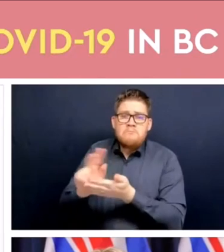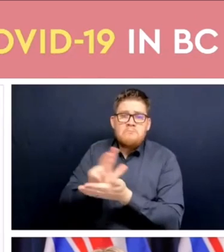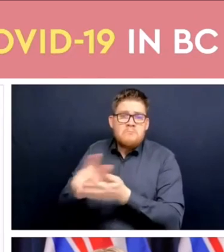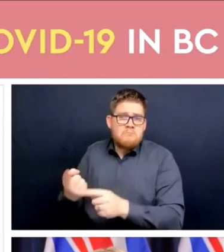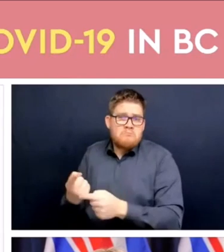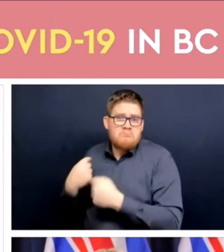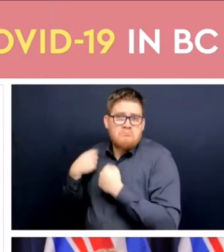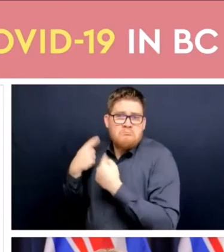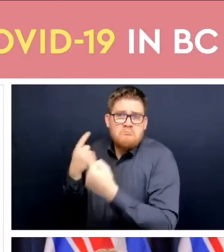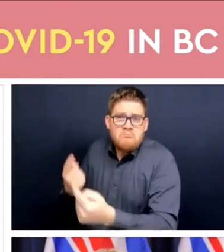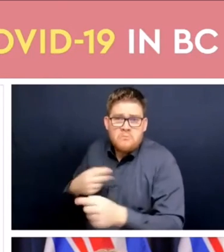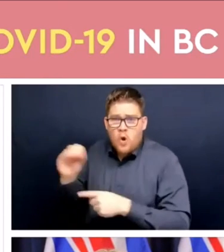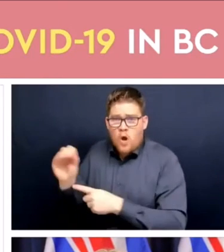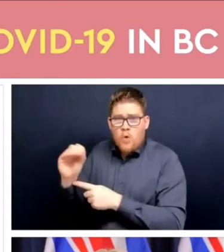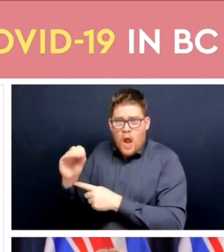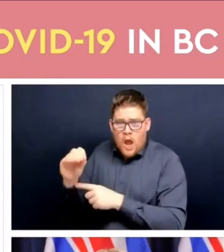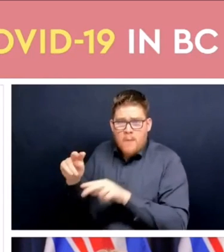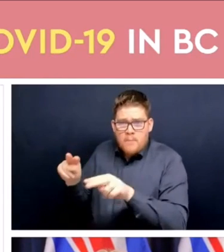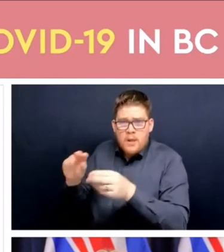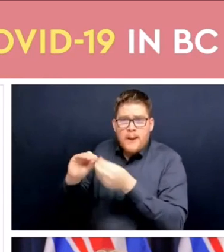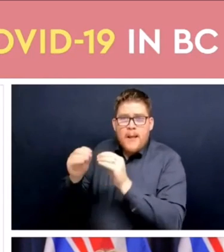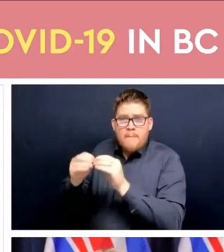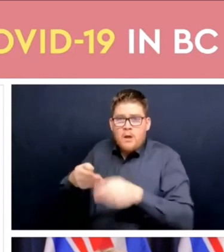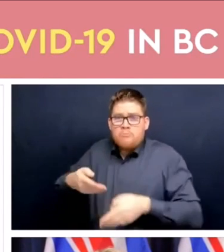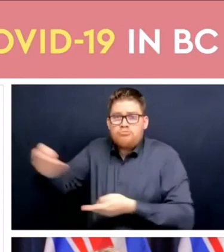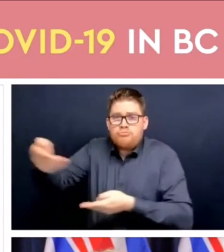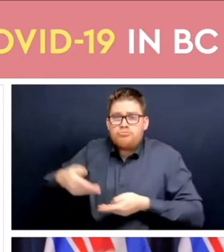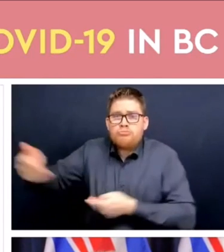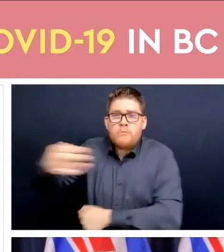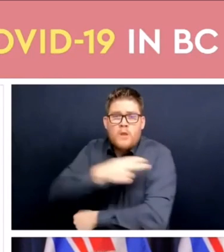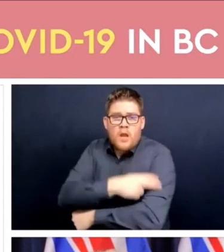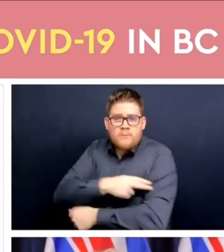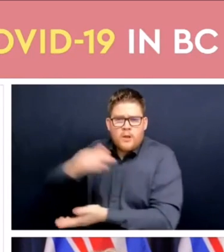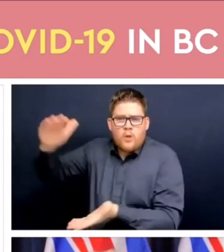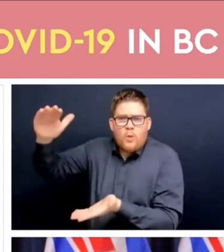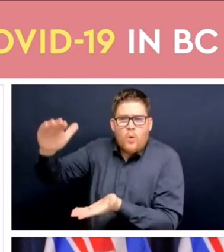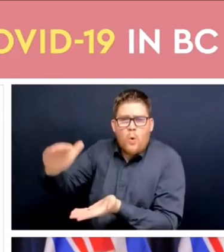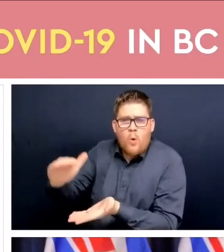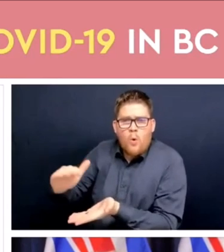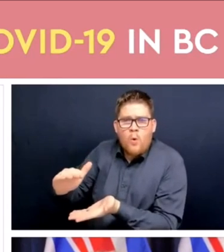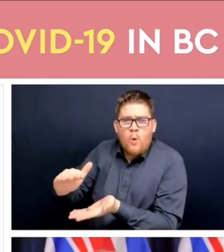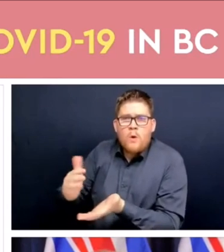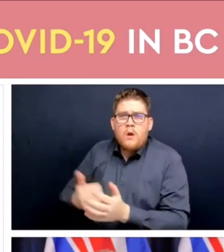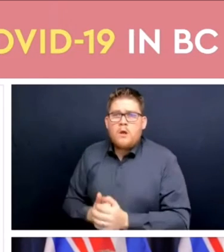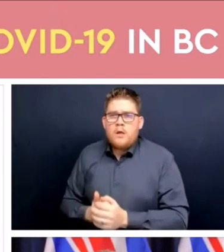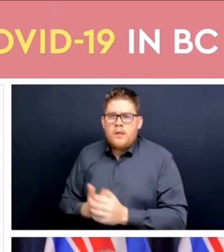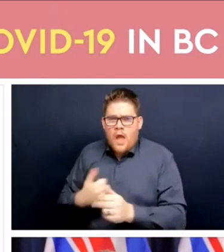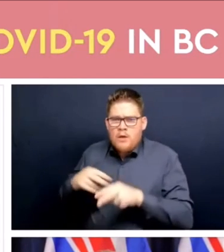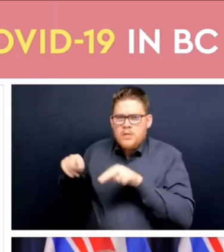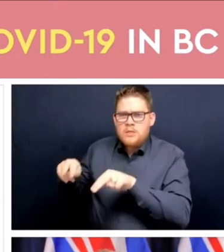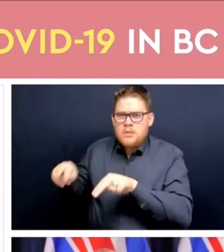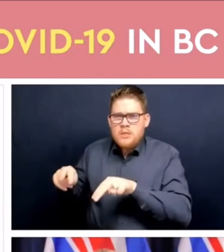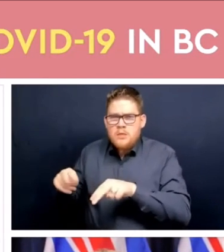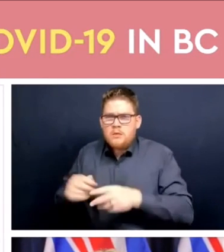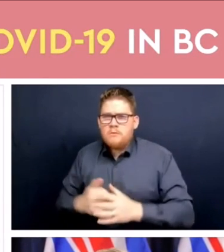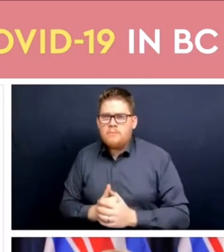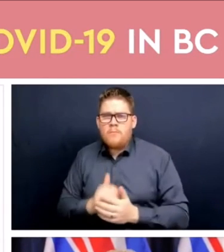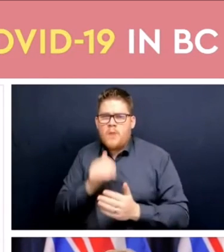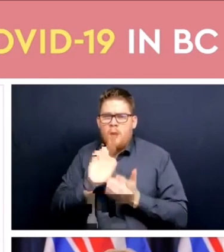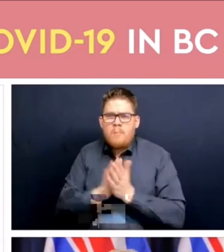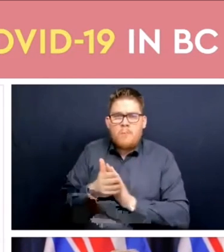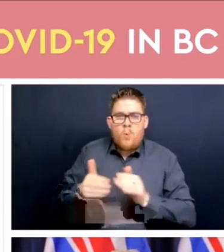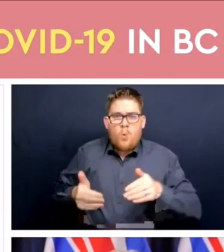have managed to keep our hospitalizations lower so that we can spread them out and manage and not overwhelm our health care system